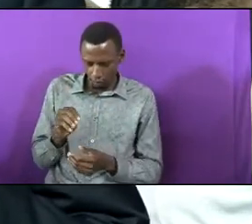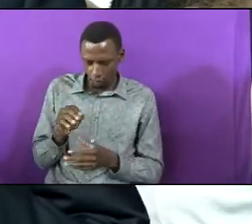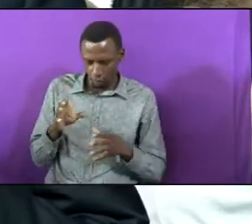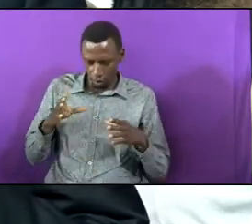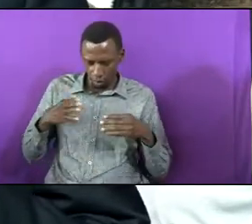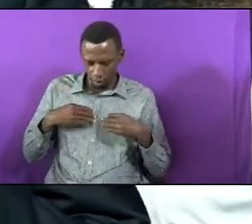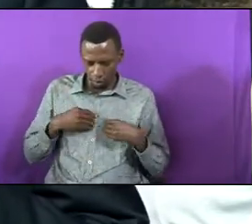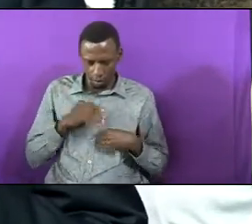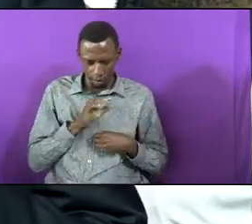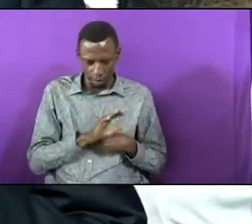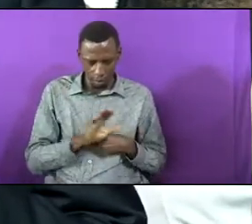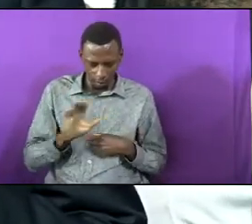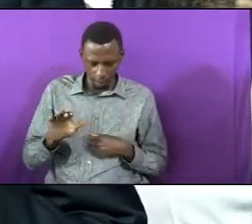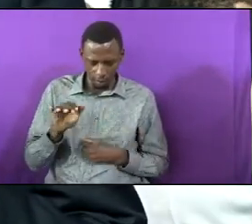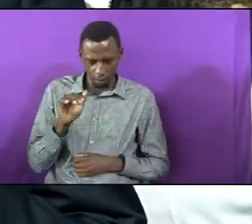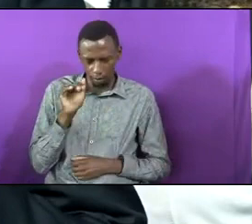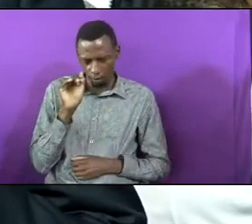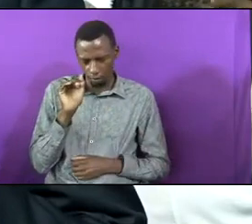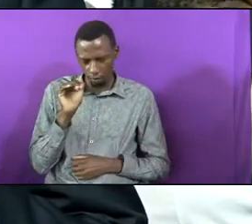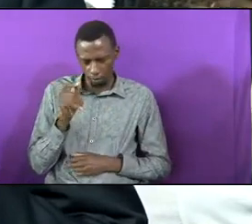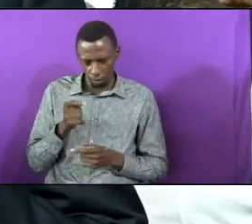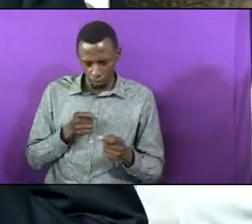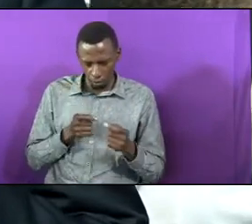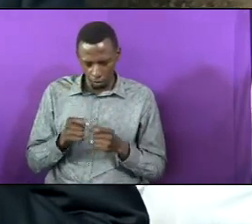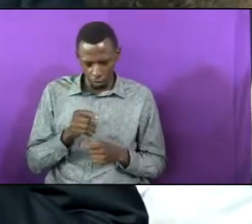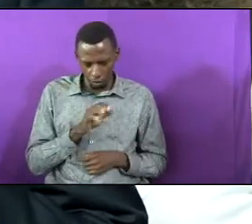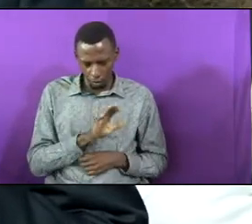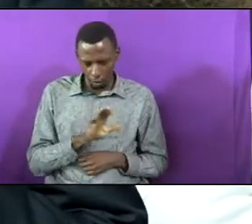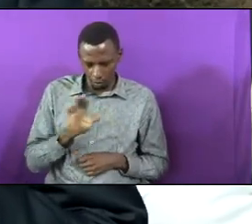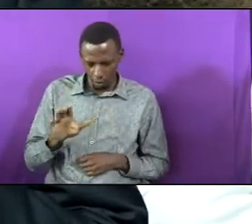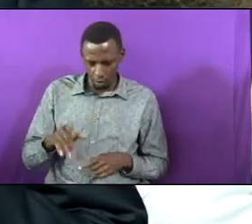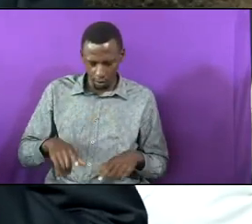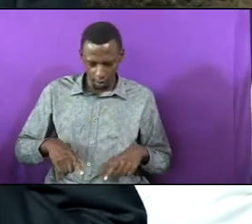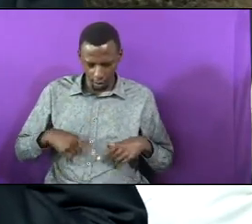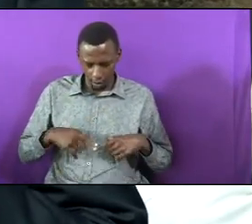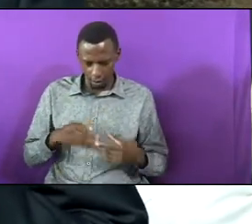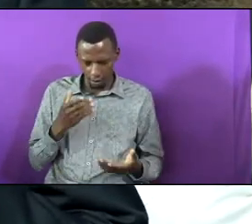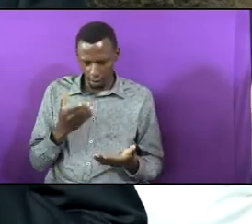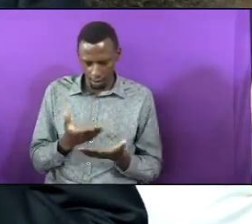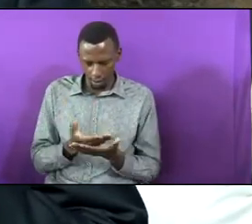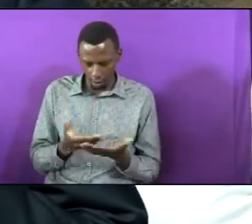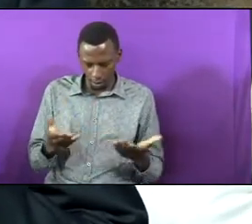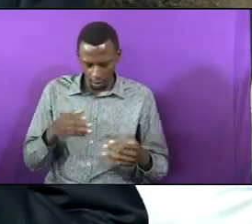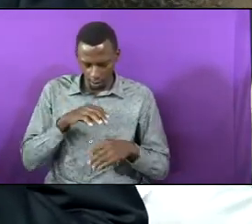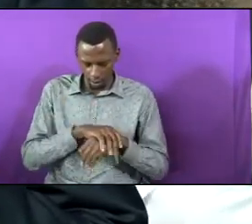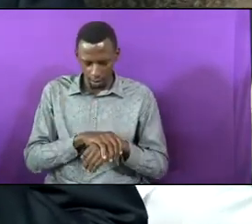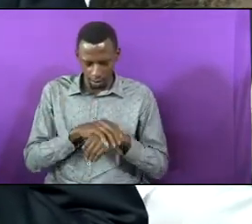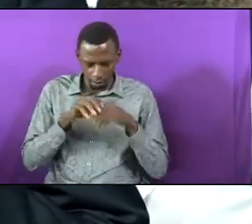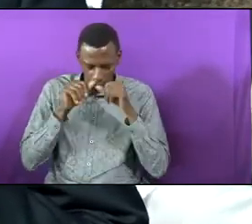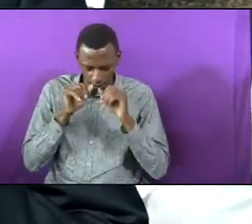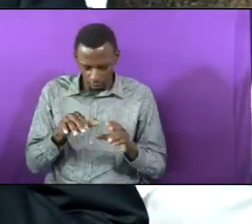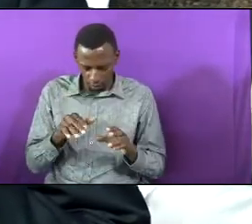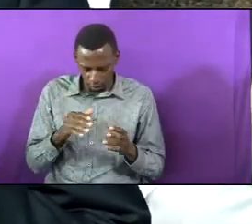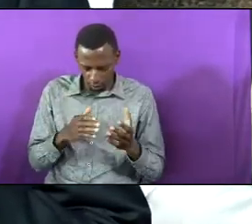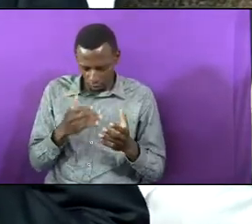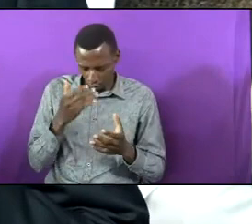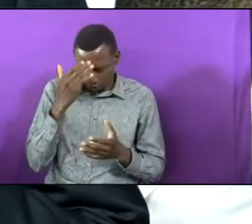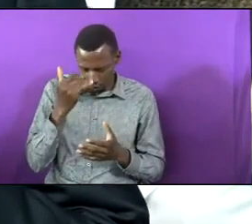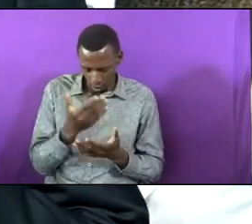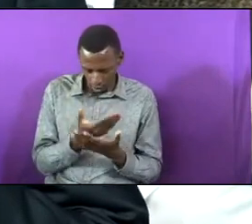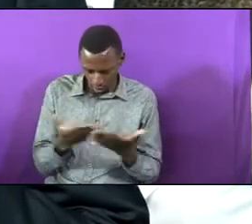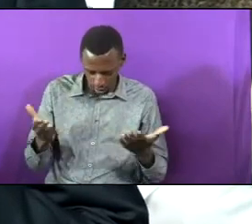request. Reign in their lives. May they be blessed on account of surrendering to your lordship.